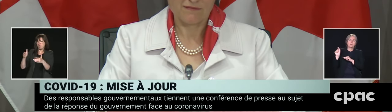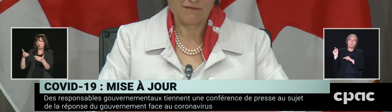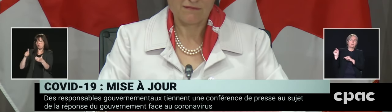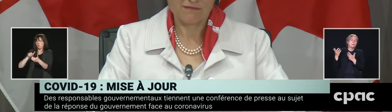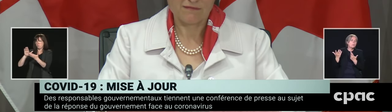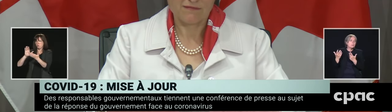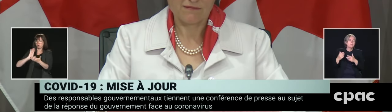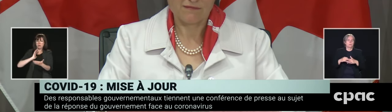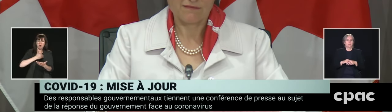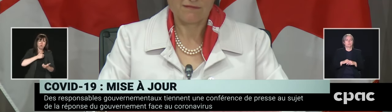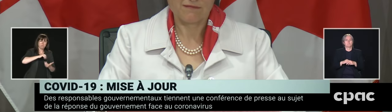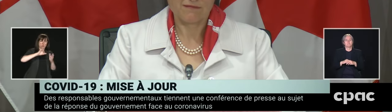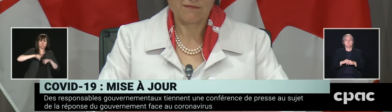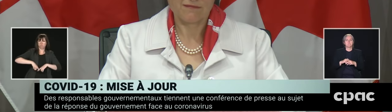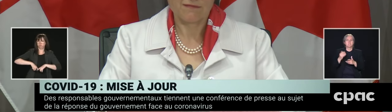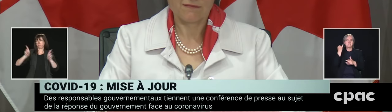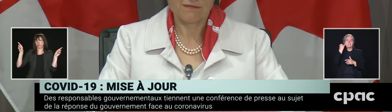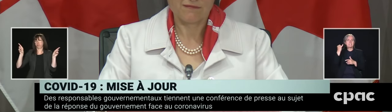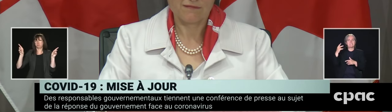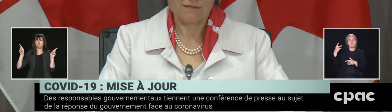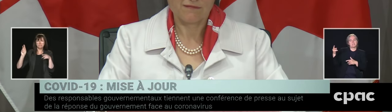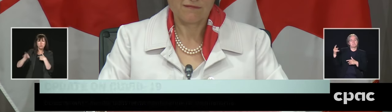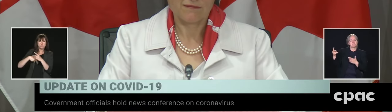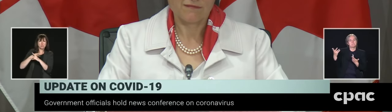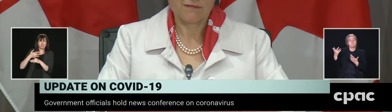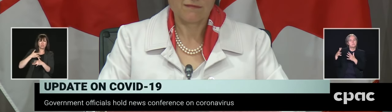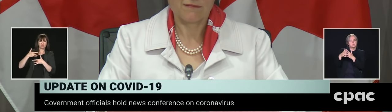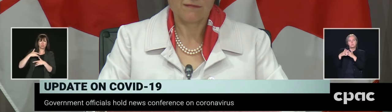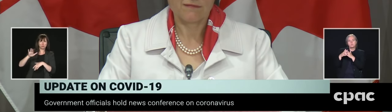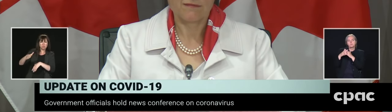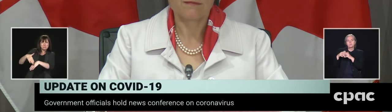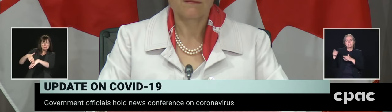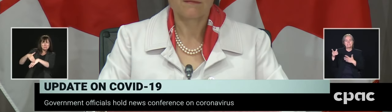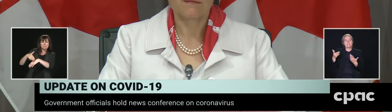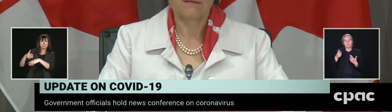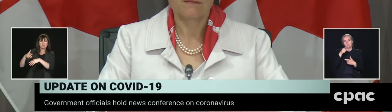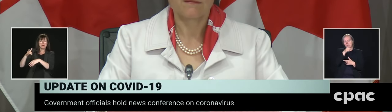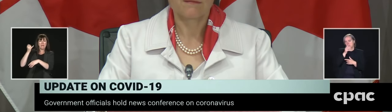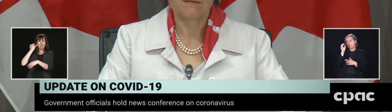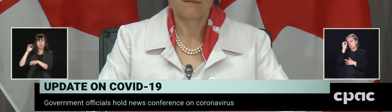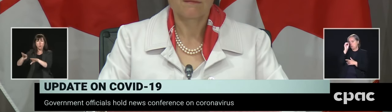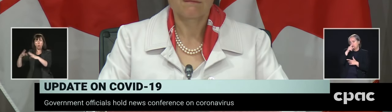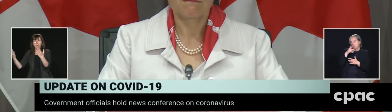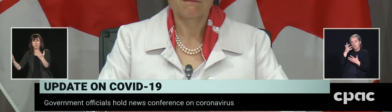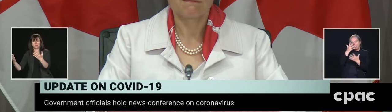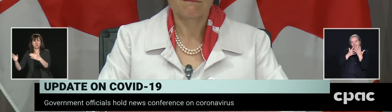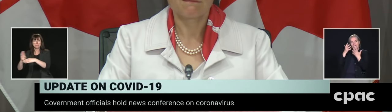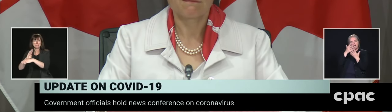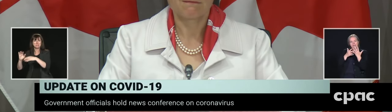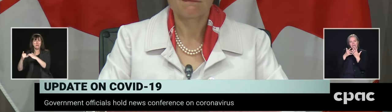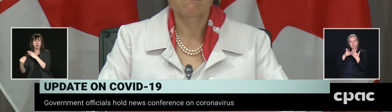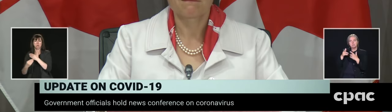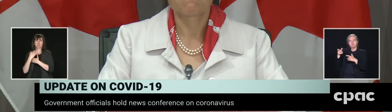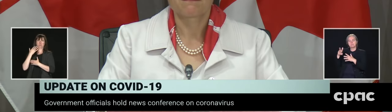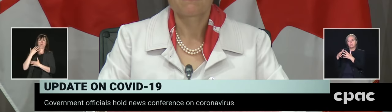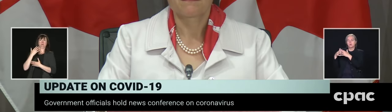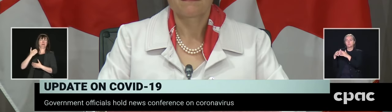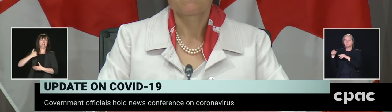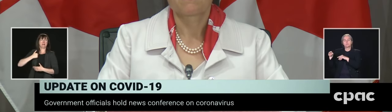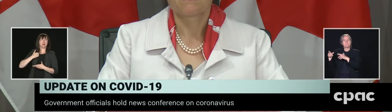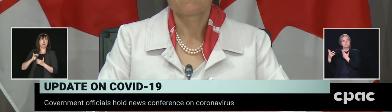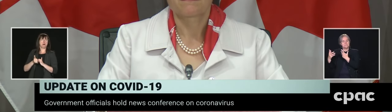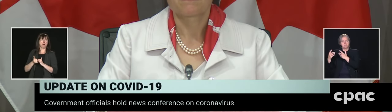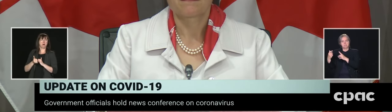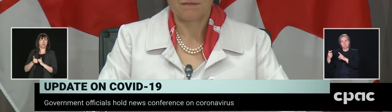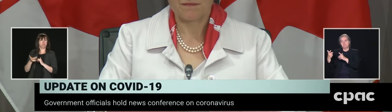concerns are you expressing about how this might affect Canada, given that it's our largest economic partner, our neighbour,